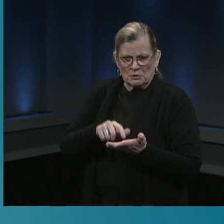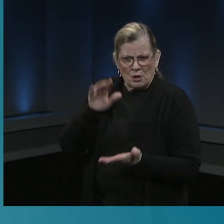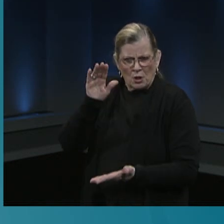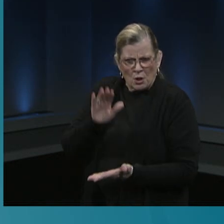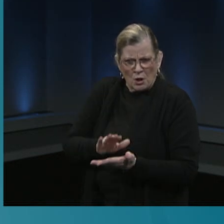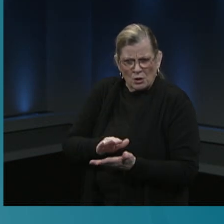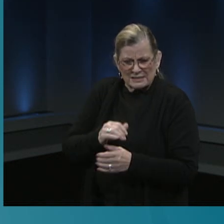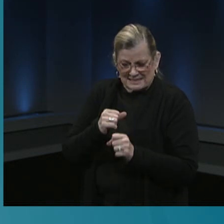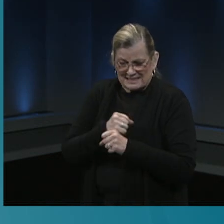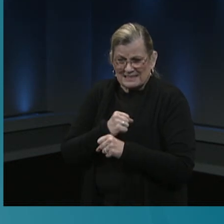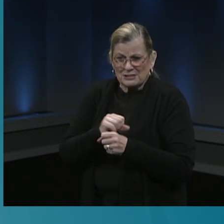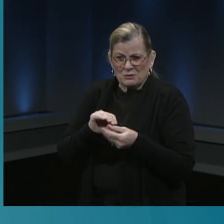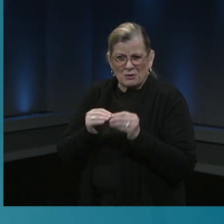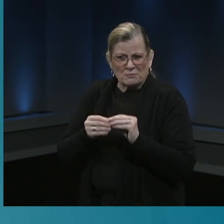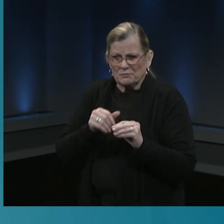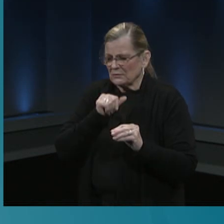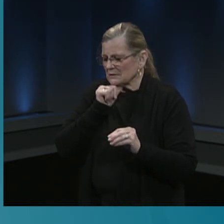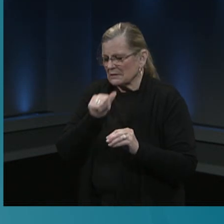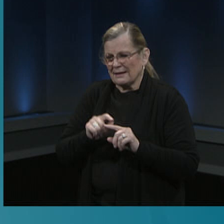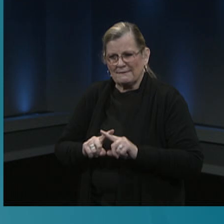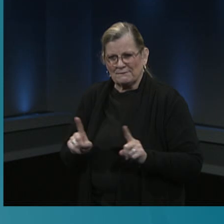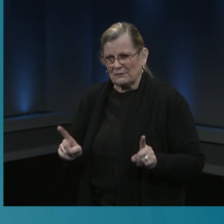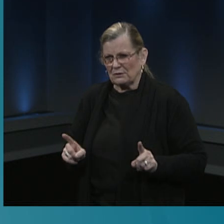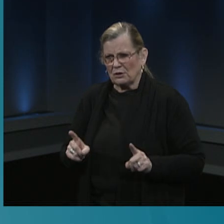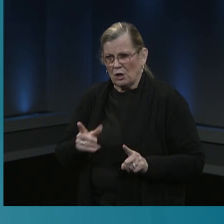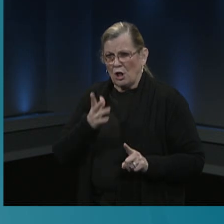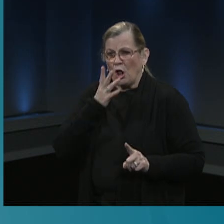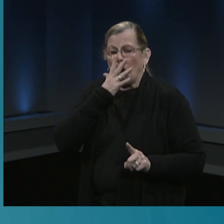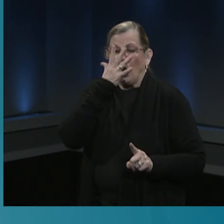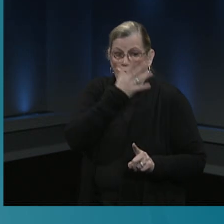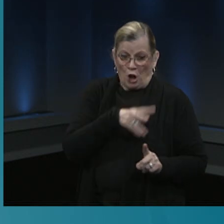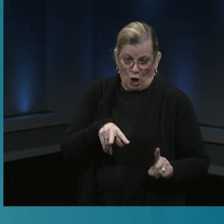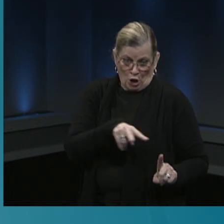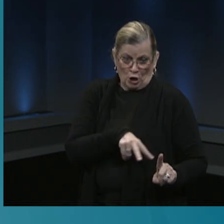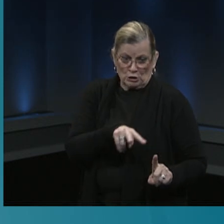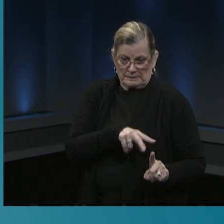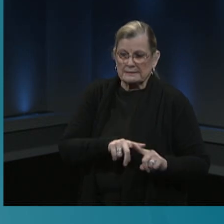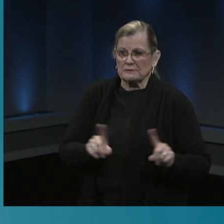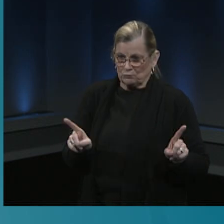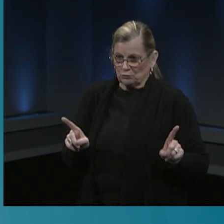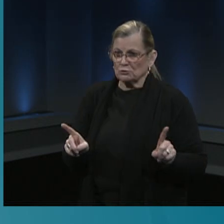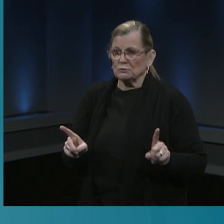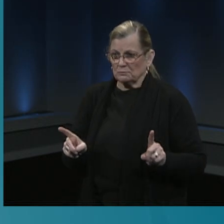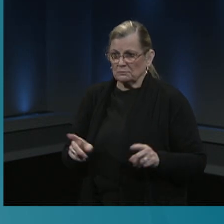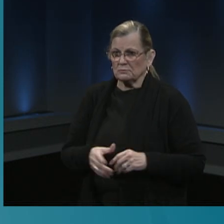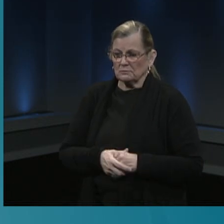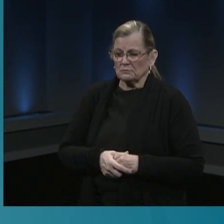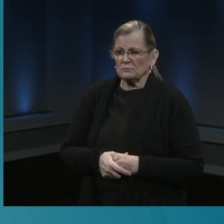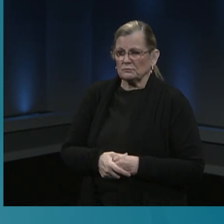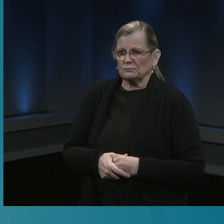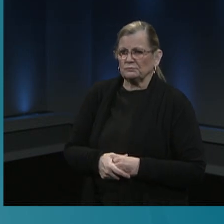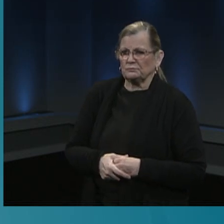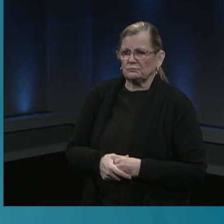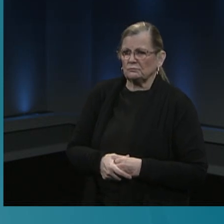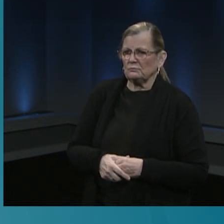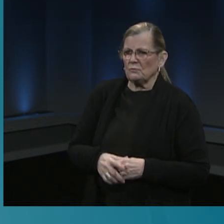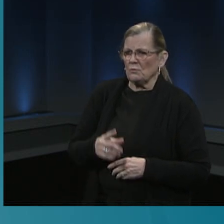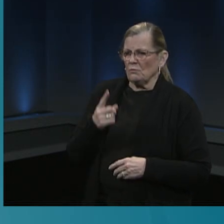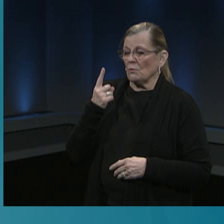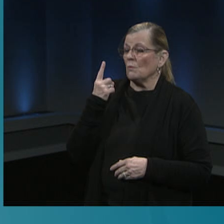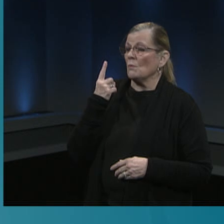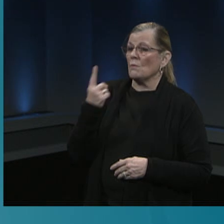the other population groups. And in fact, there was only one COVID case in an Asian vaccine